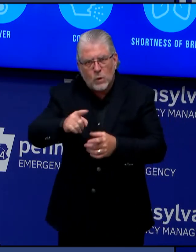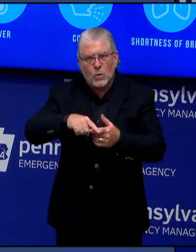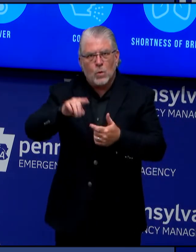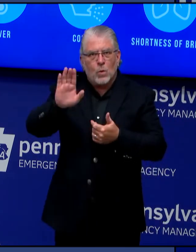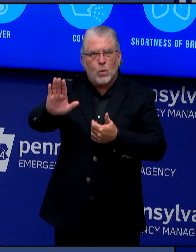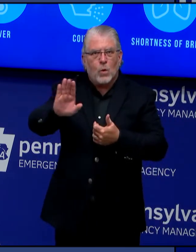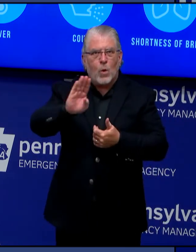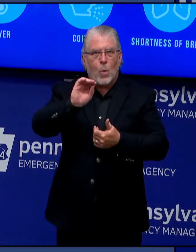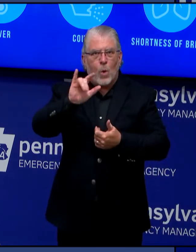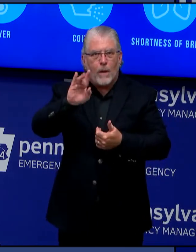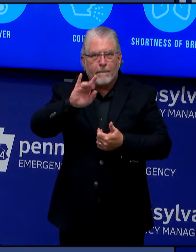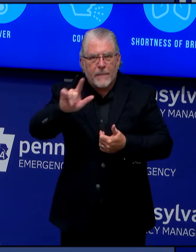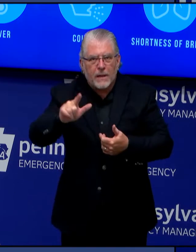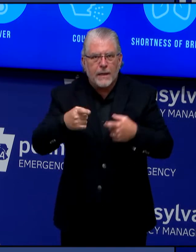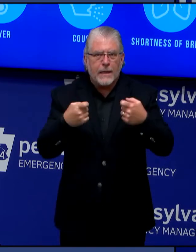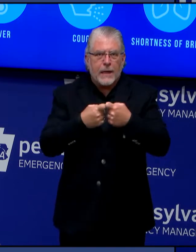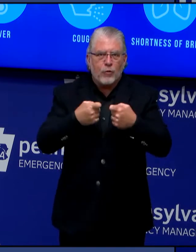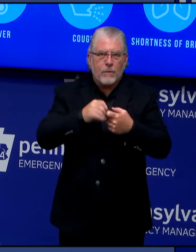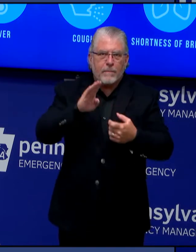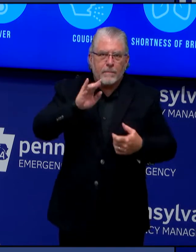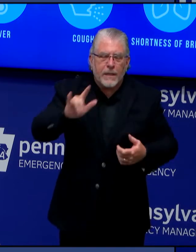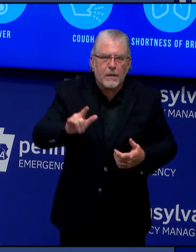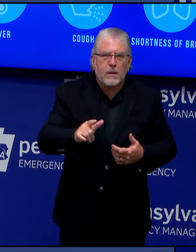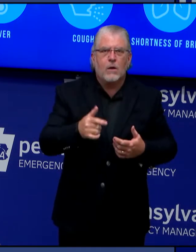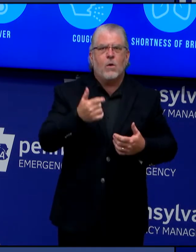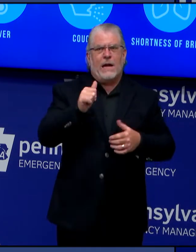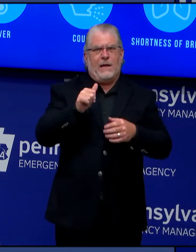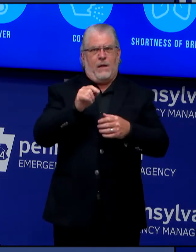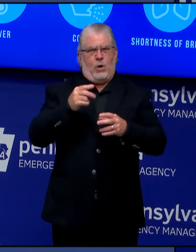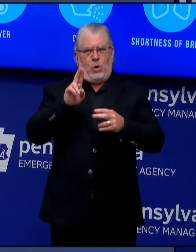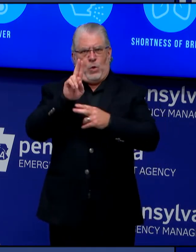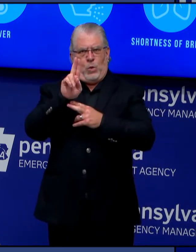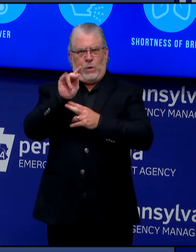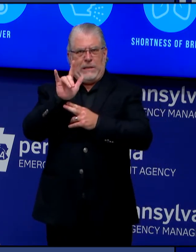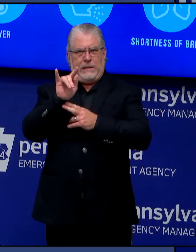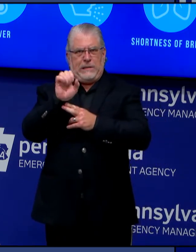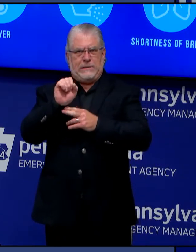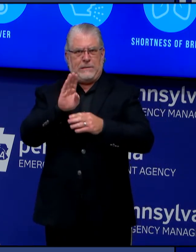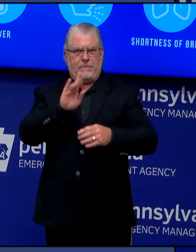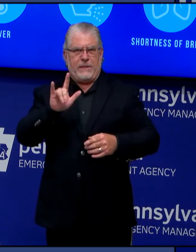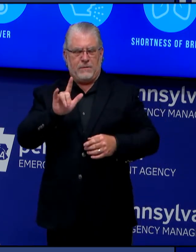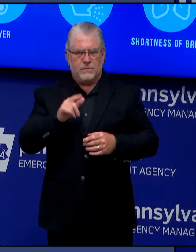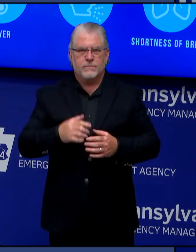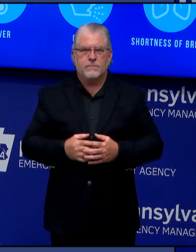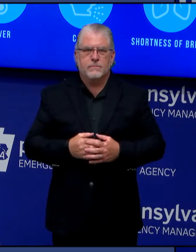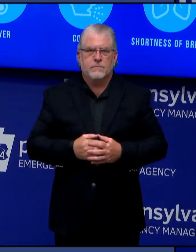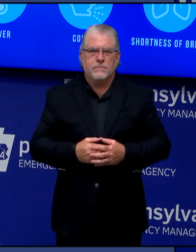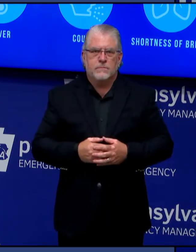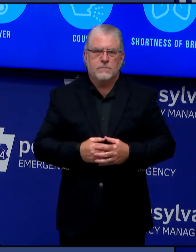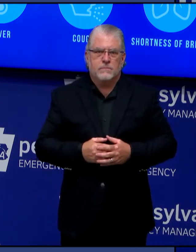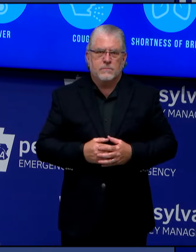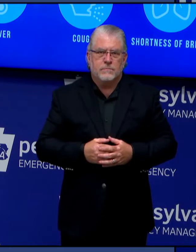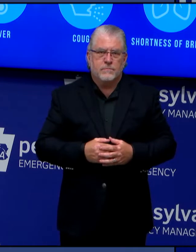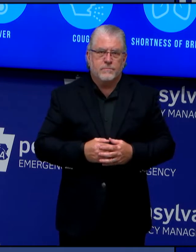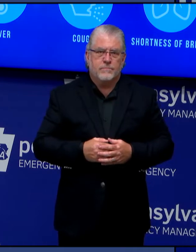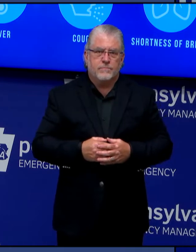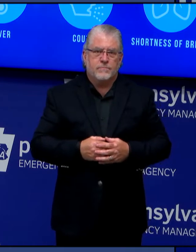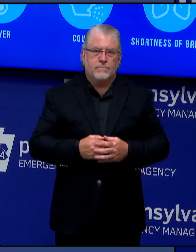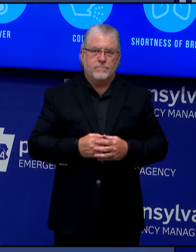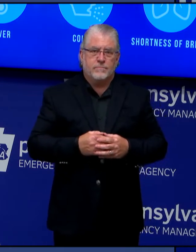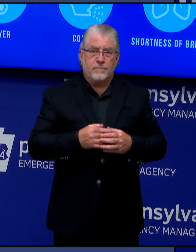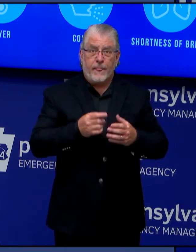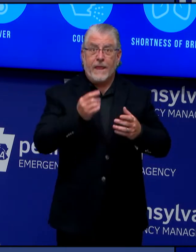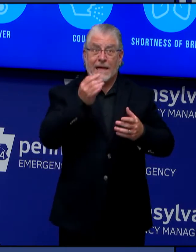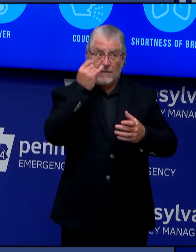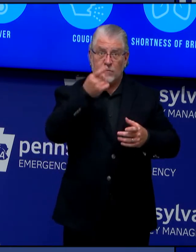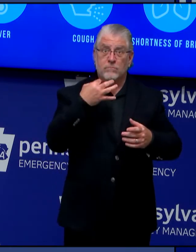offset costs for home utilities. Pennsylvanians may qualify for LIHEAP recovery crisis benefits if they